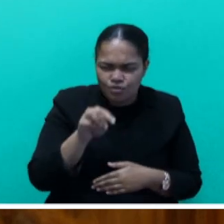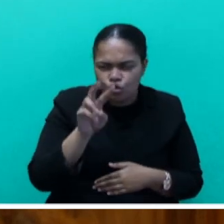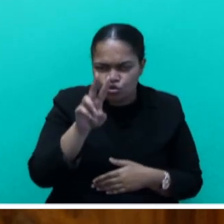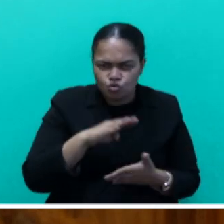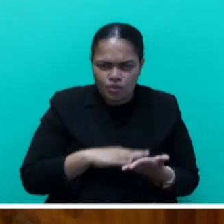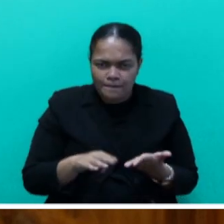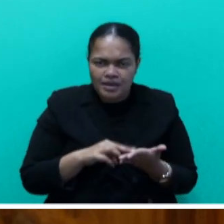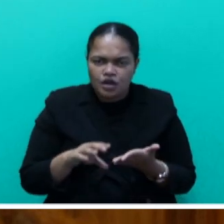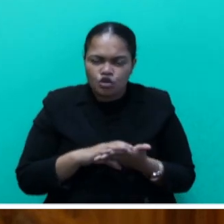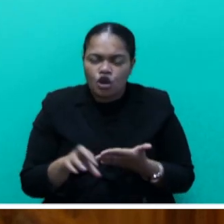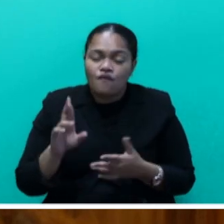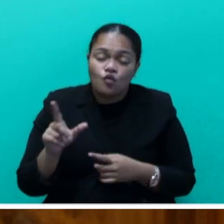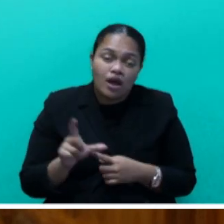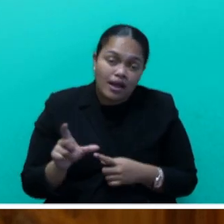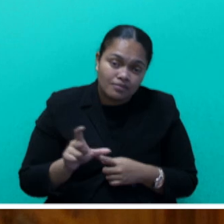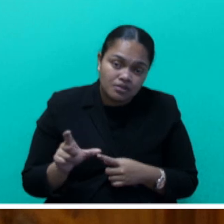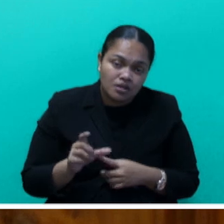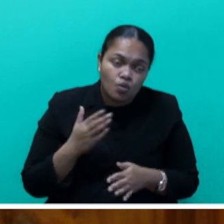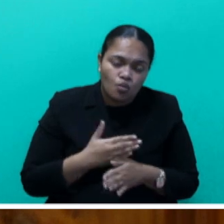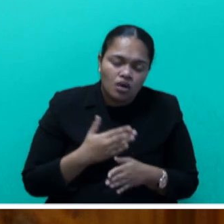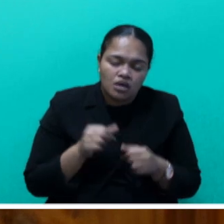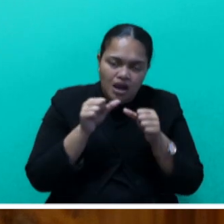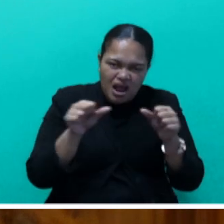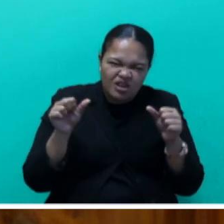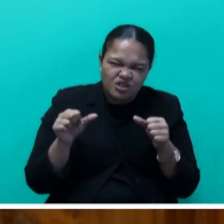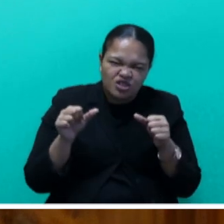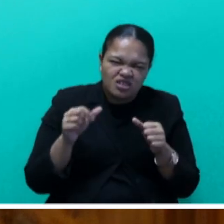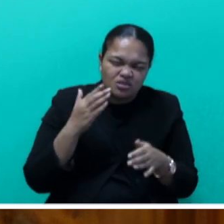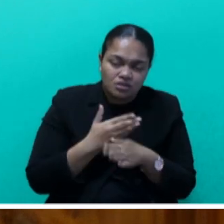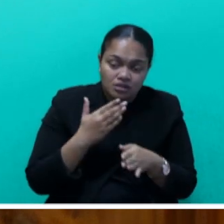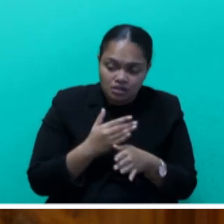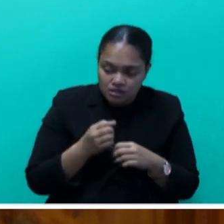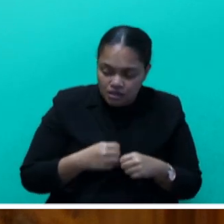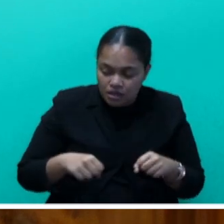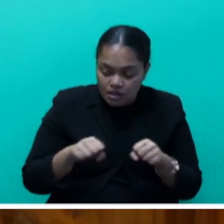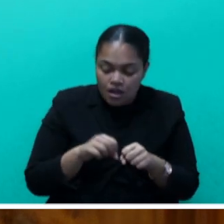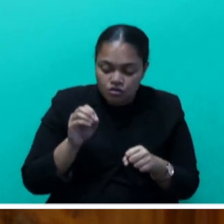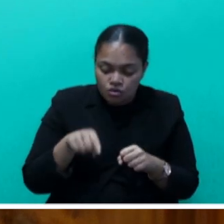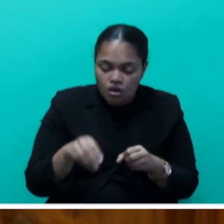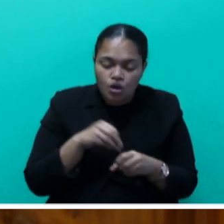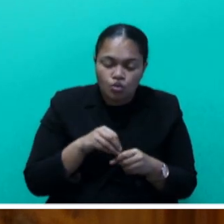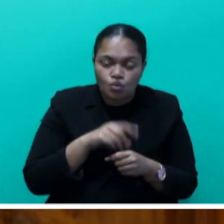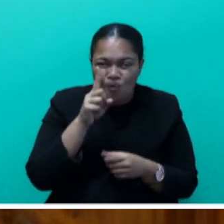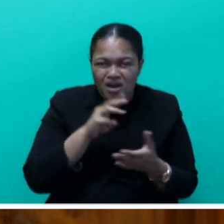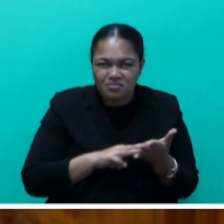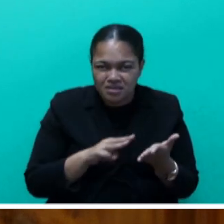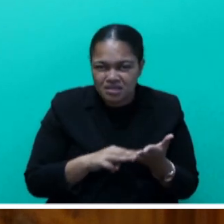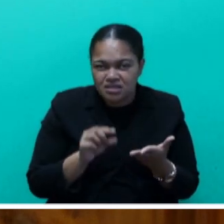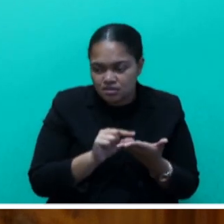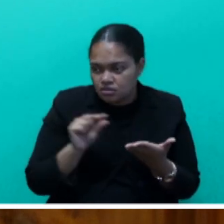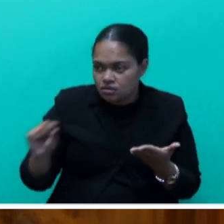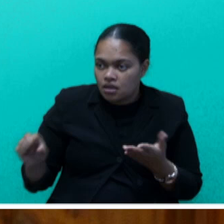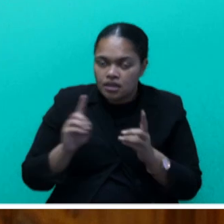for capital works in the cultural sector. And this includes $1 million set aside for the